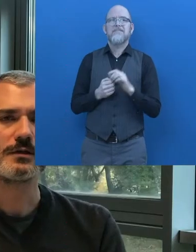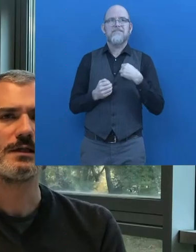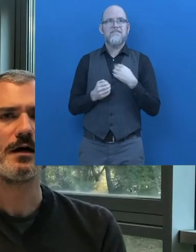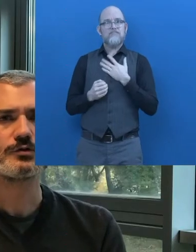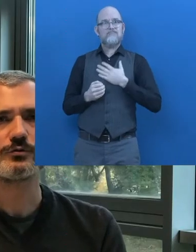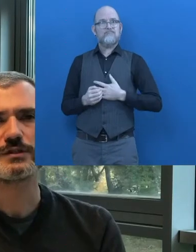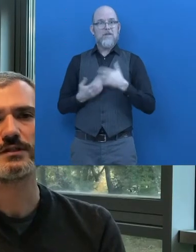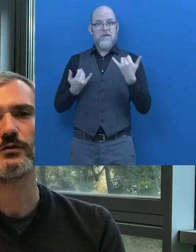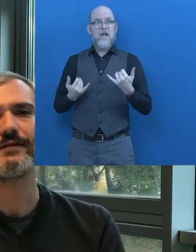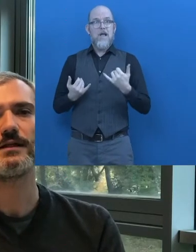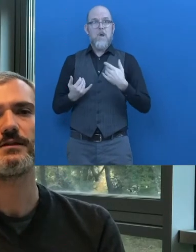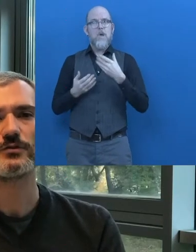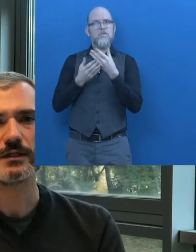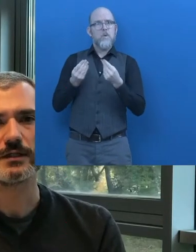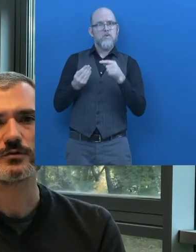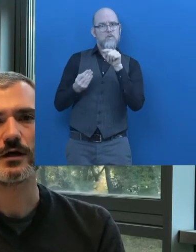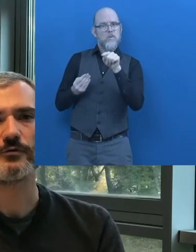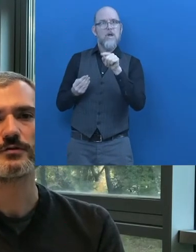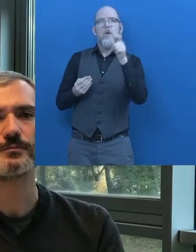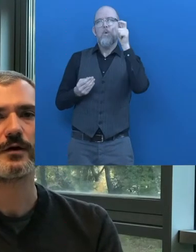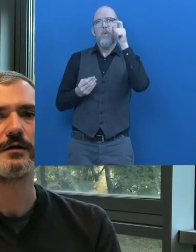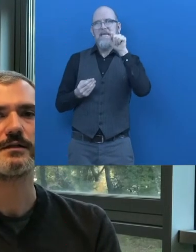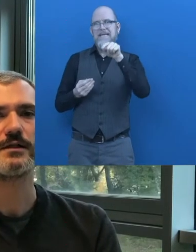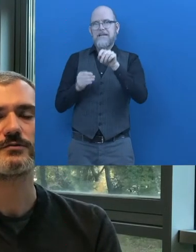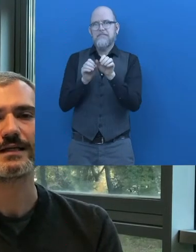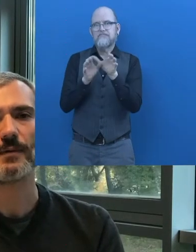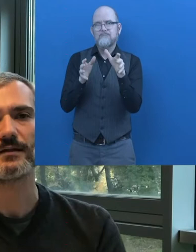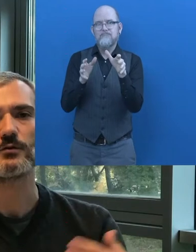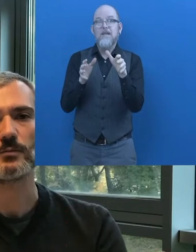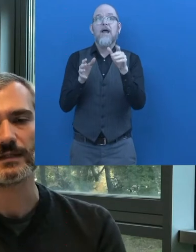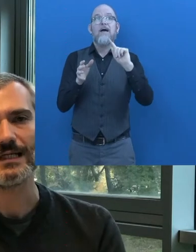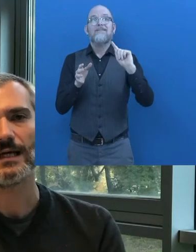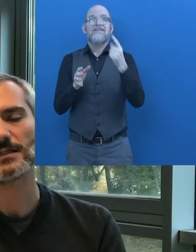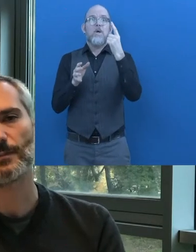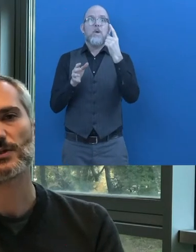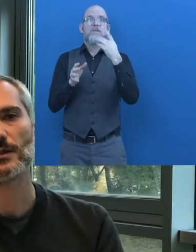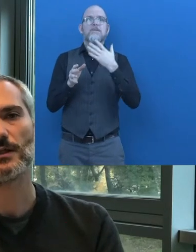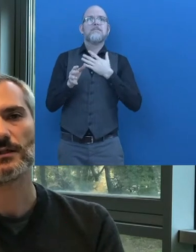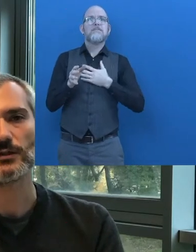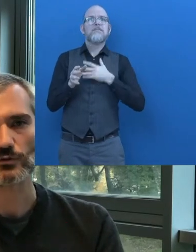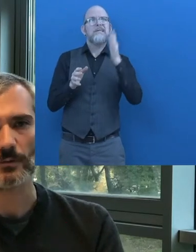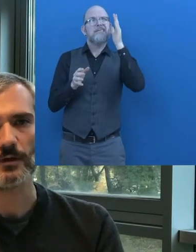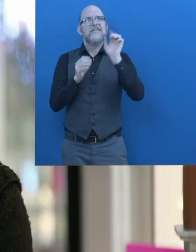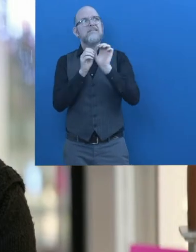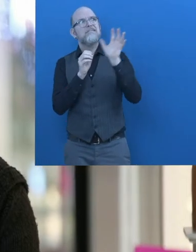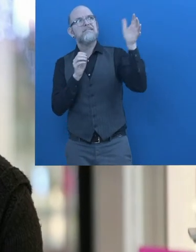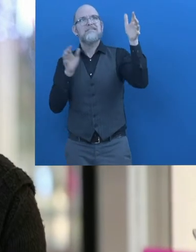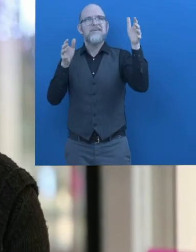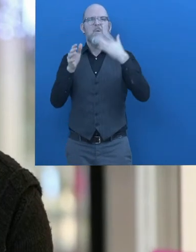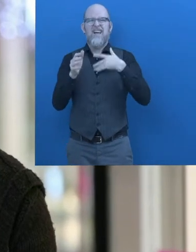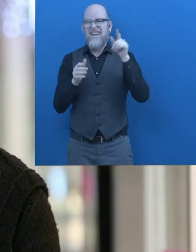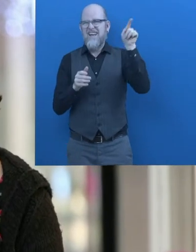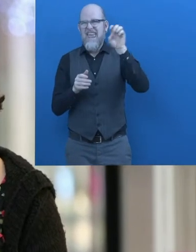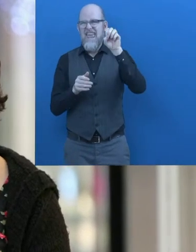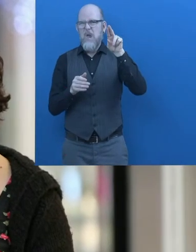Currently our solution is only available in Turkey. So our first priority is to expand it globally, especially Europe. So we are looking